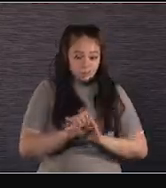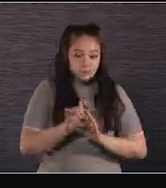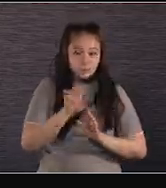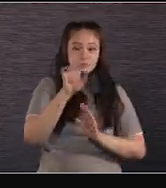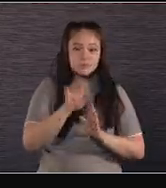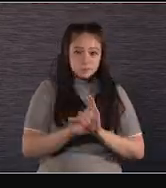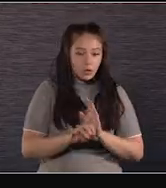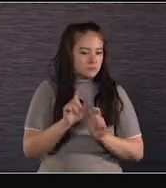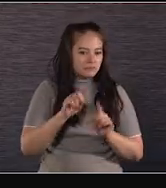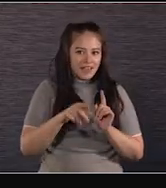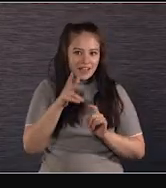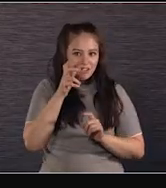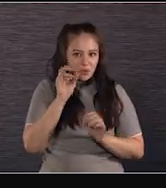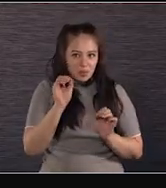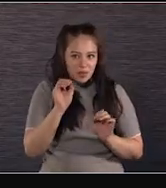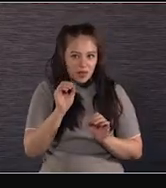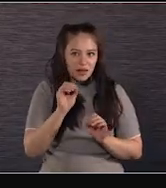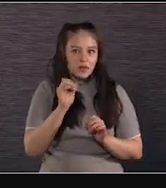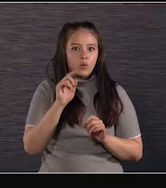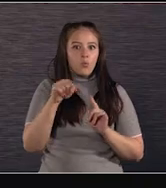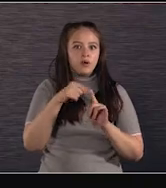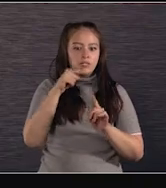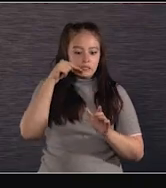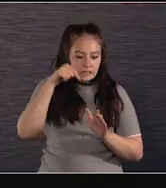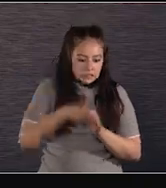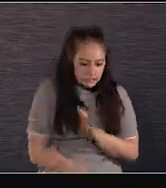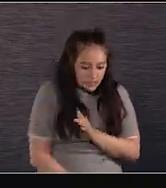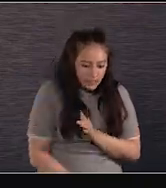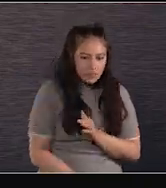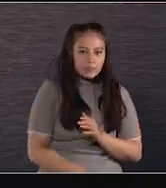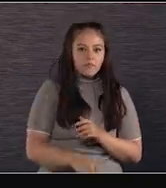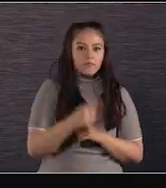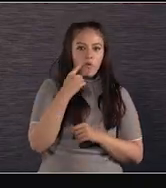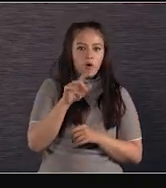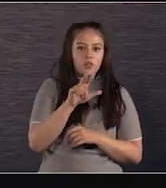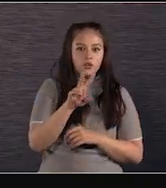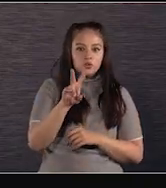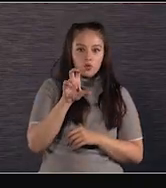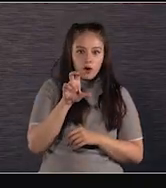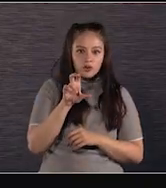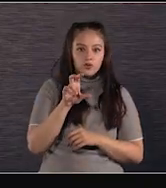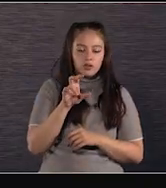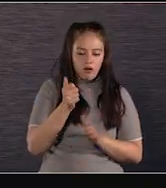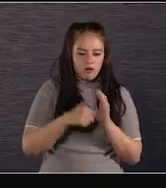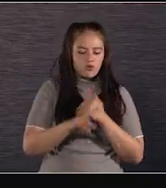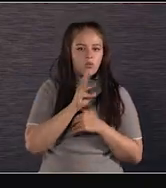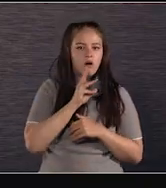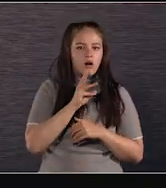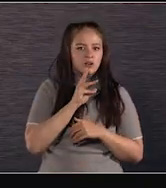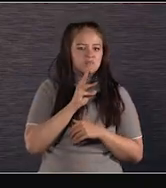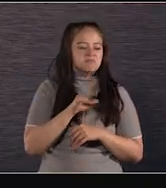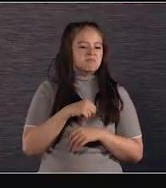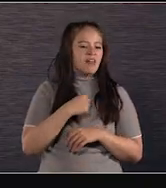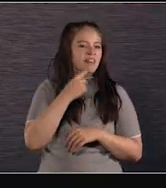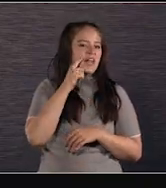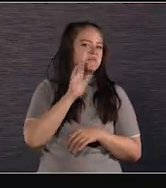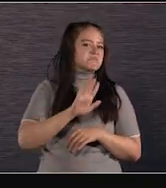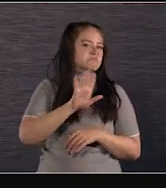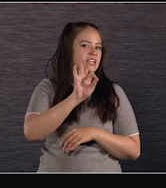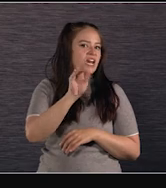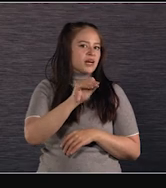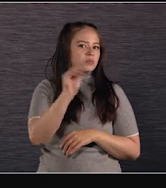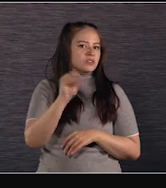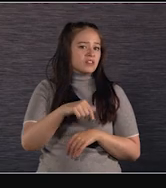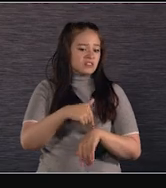tilted down and we were doing the deeper stuff, we were at our 3200 base. When we're shooting underwater, I'd say 90% of the time we're in dark